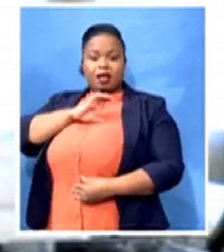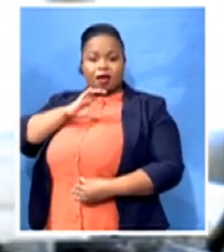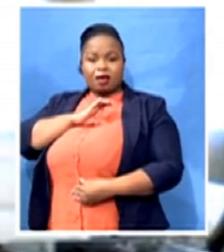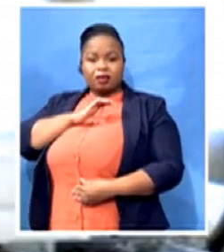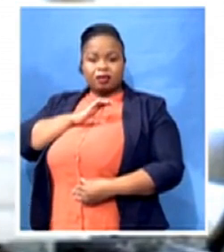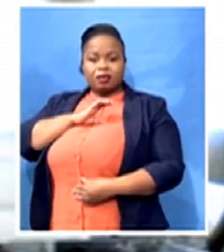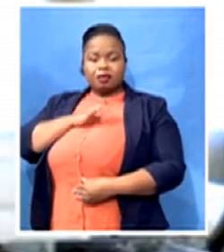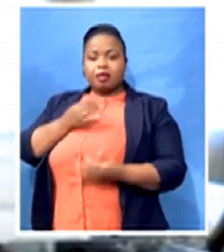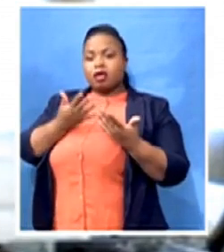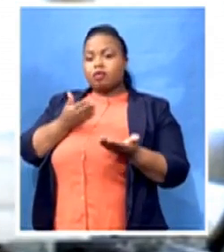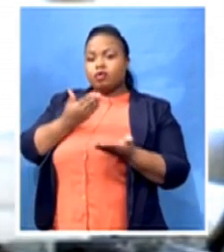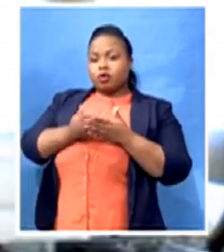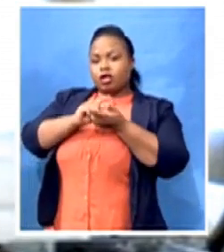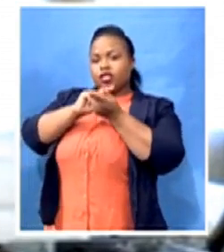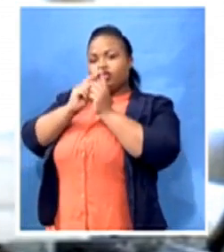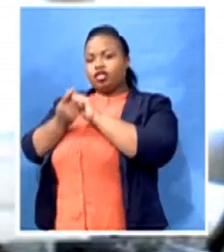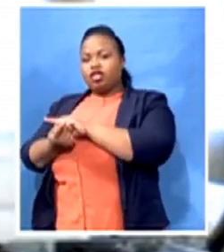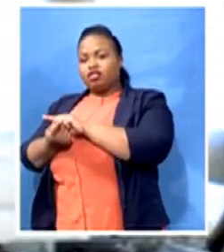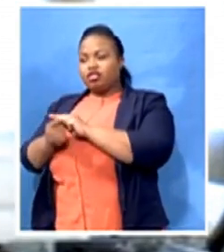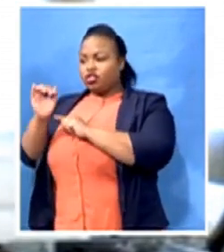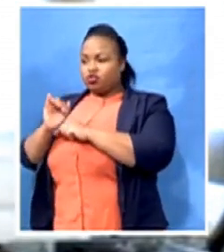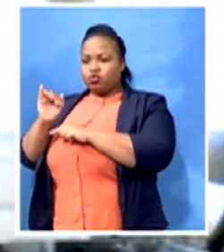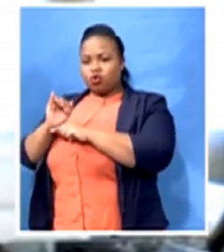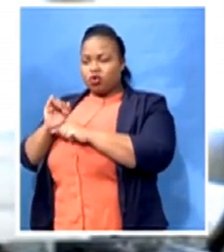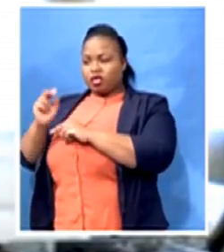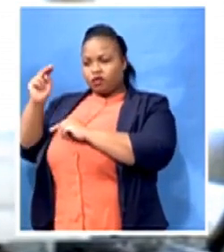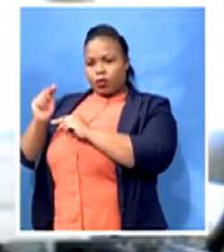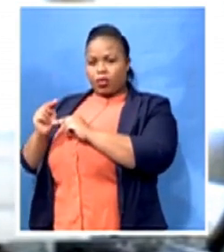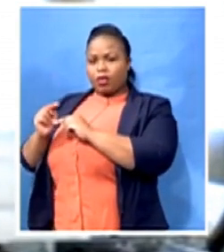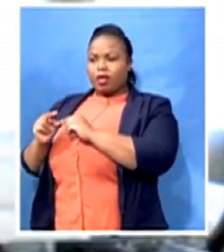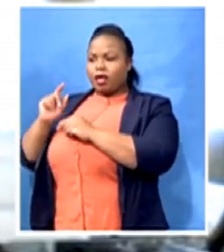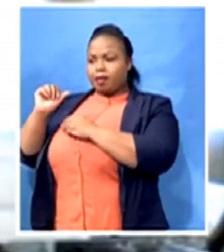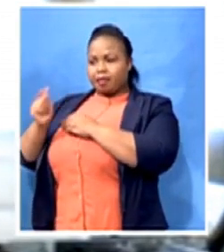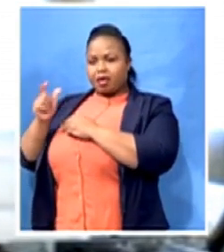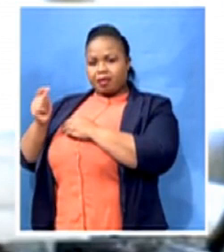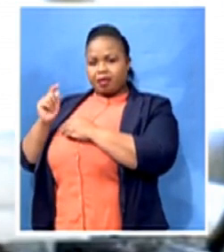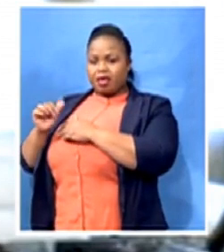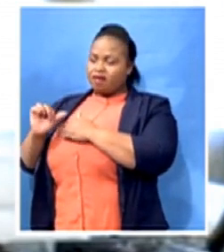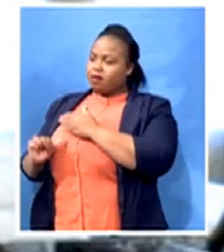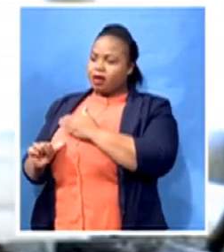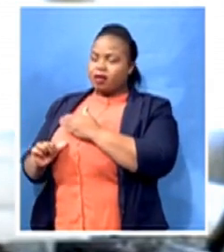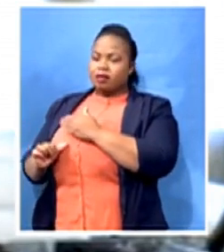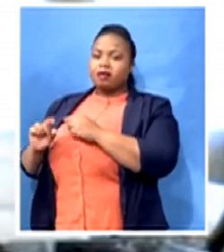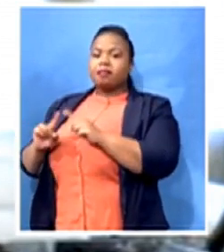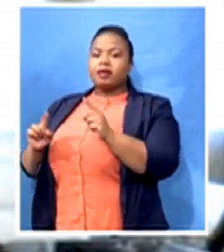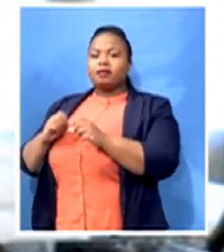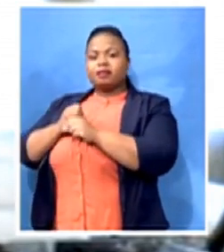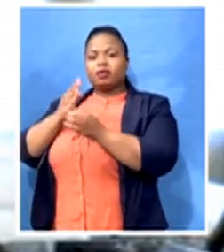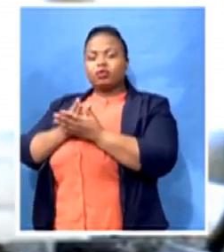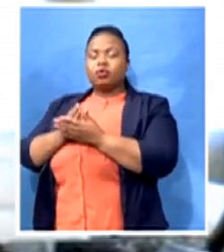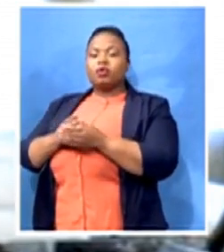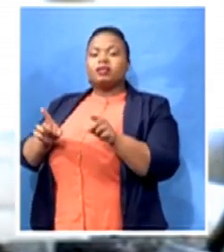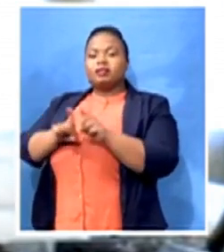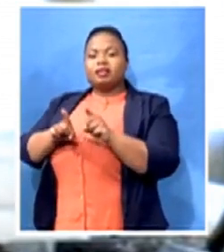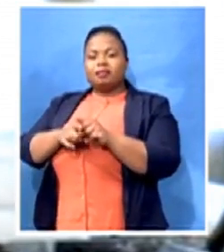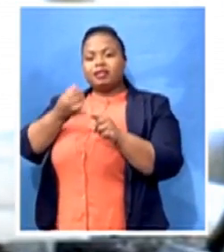able to give them a slightly reduced premium, but by all means making sure that the asset is fully comprehensively insured for the lifetime of that